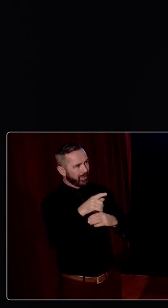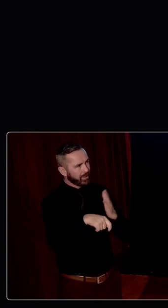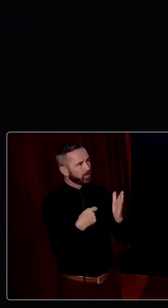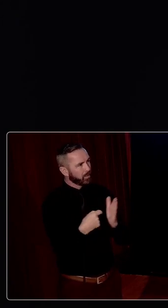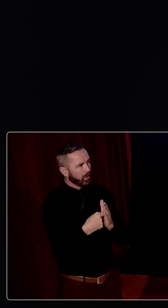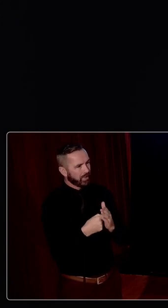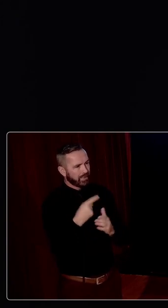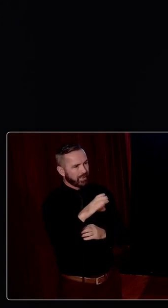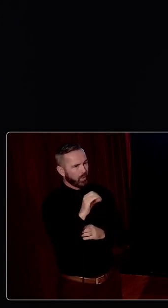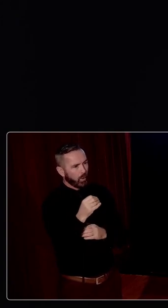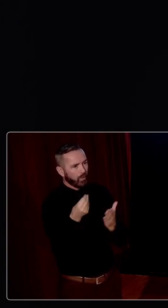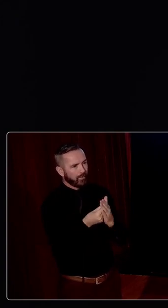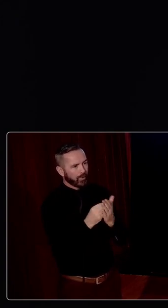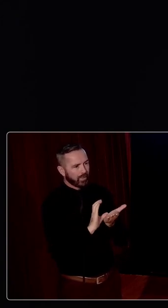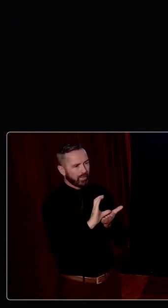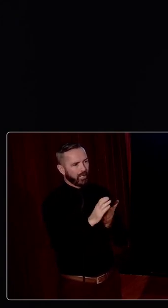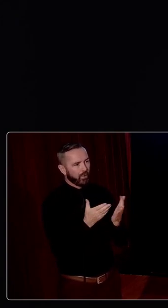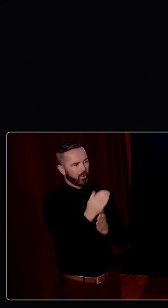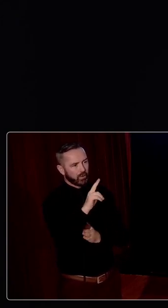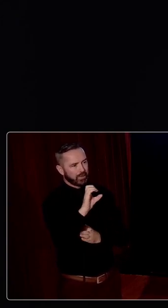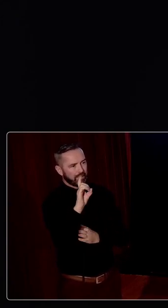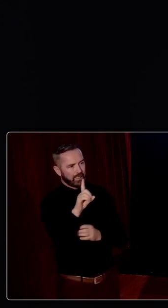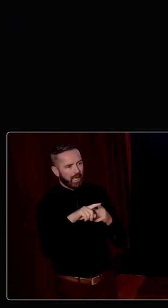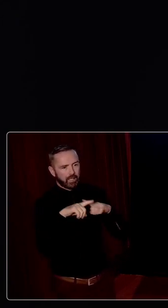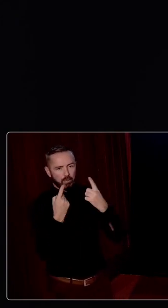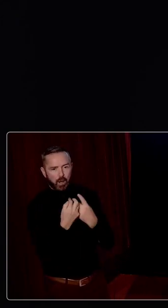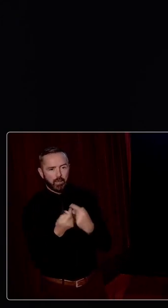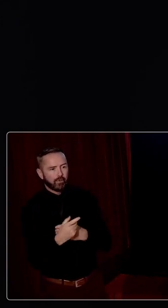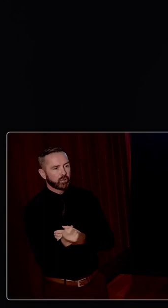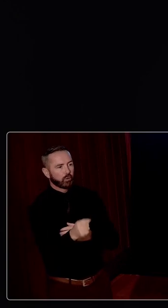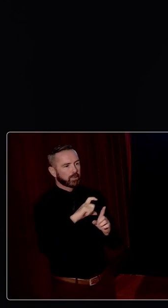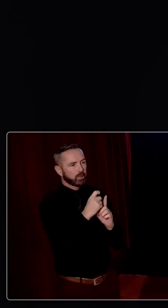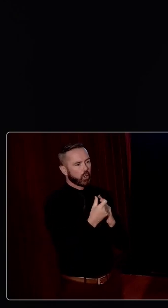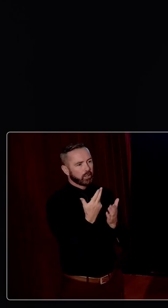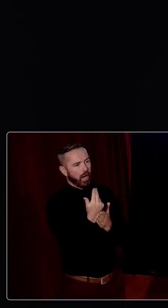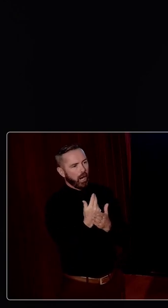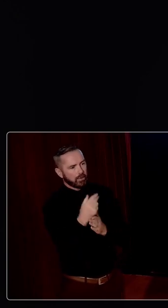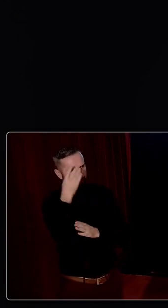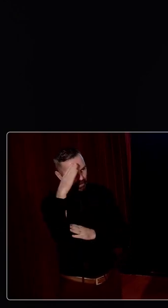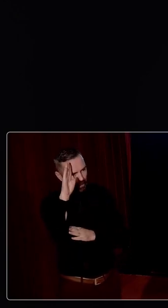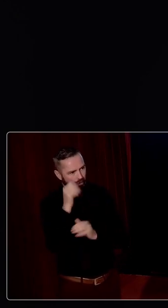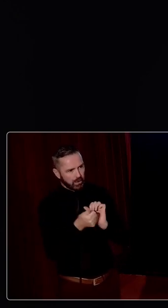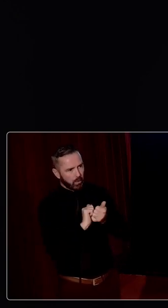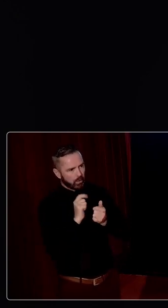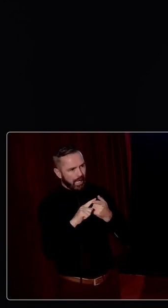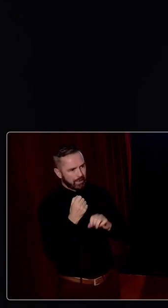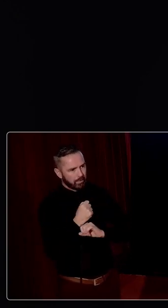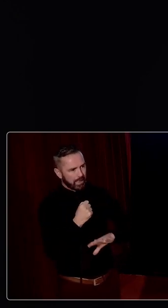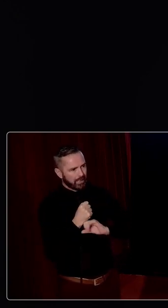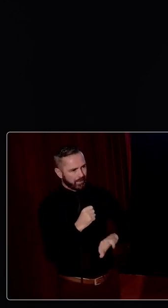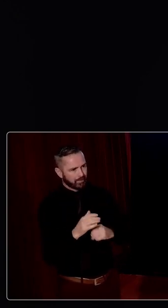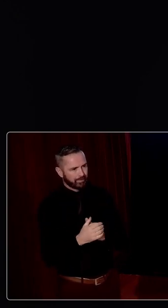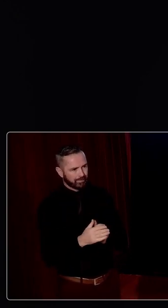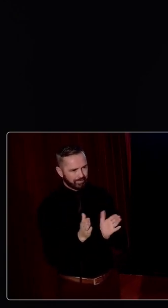project, which she co-funded through UCD and the Department of Tourism, Culture, Arts, Gailtuk, Sport and Media.